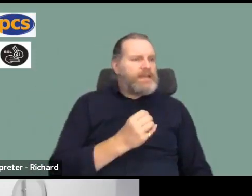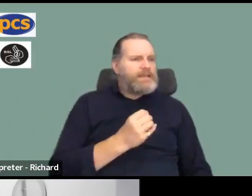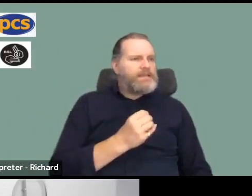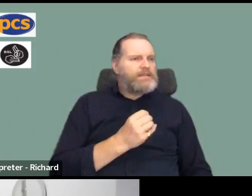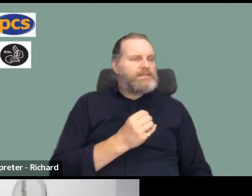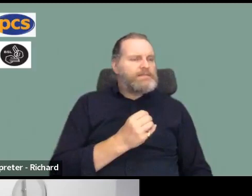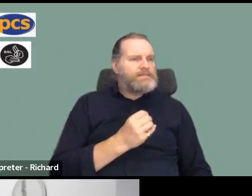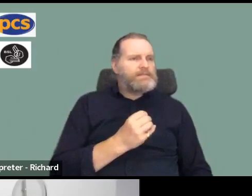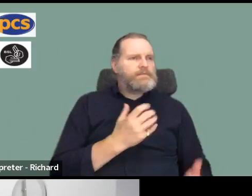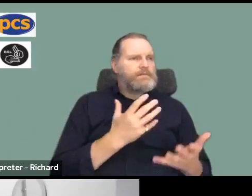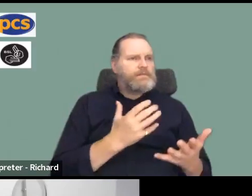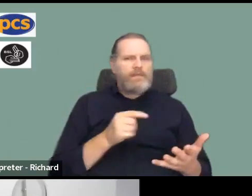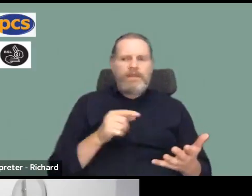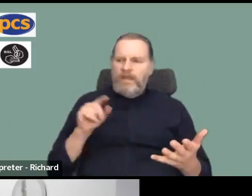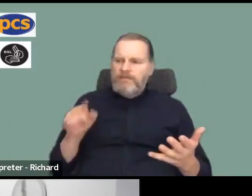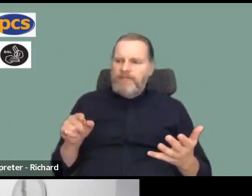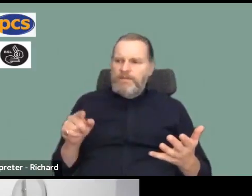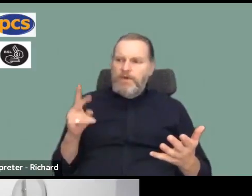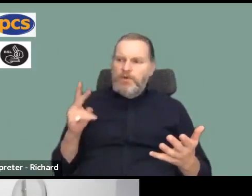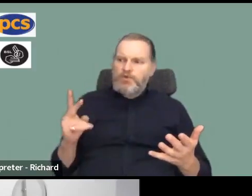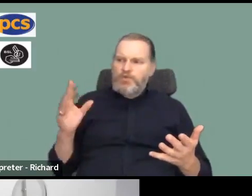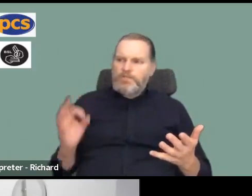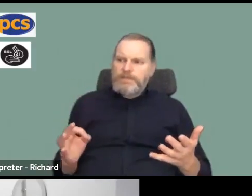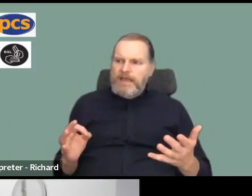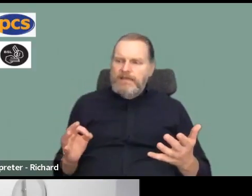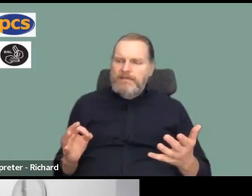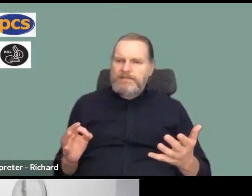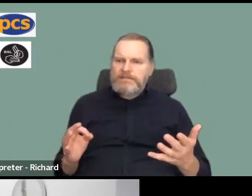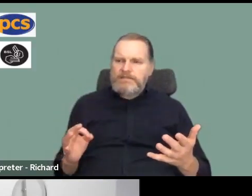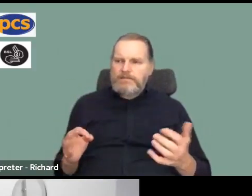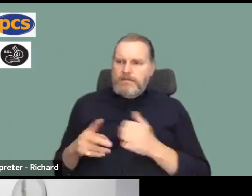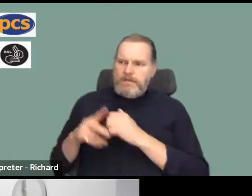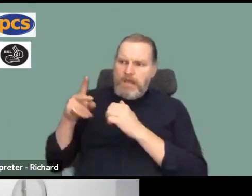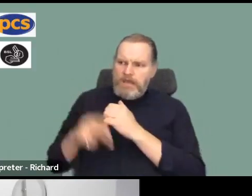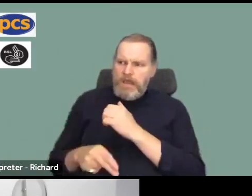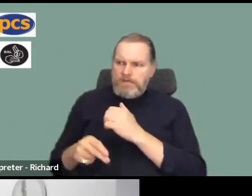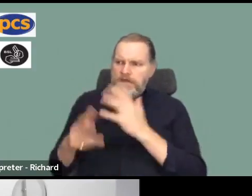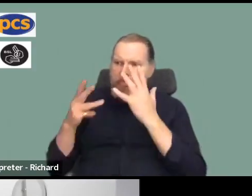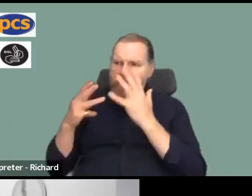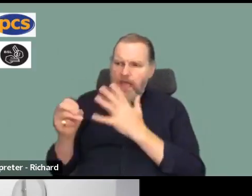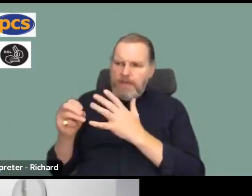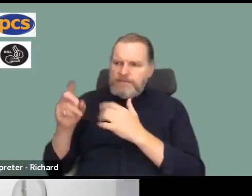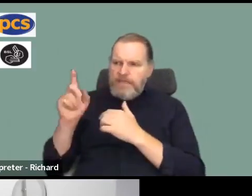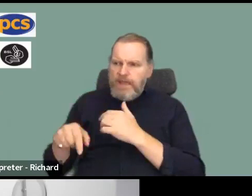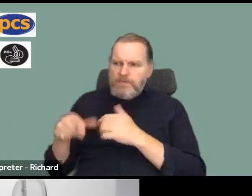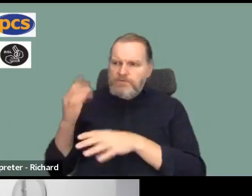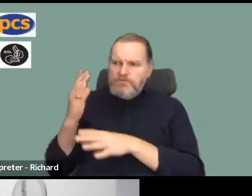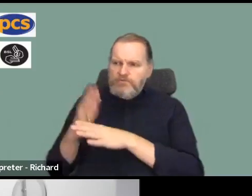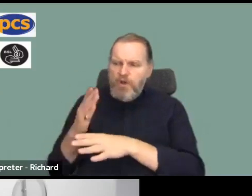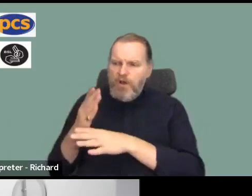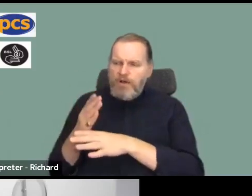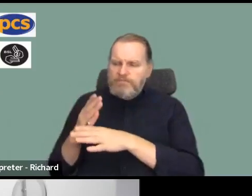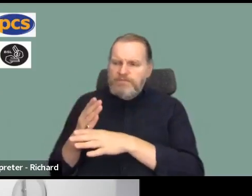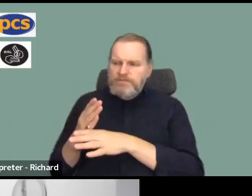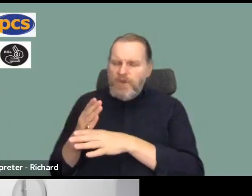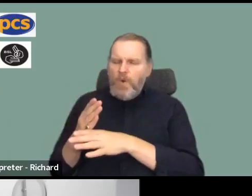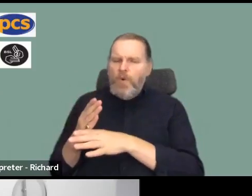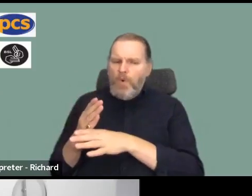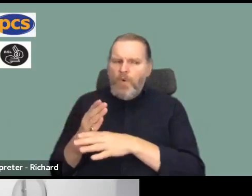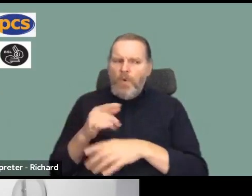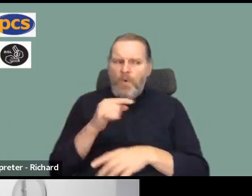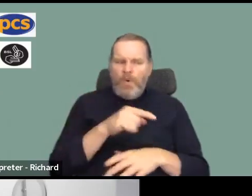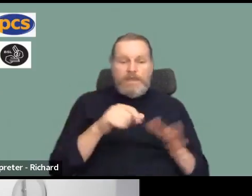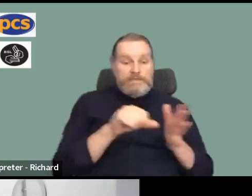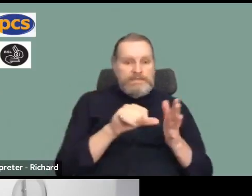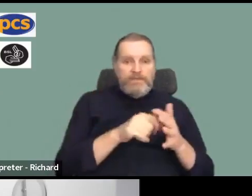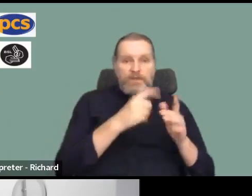and related areas are getting 2% and 90,000 job cuts and pensions robbery and they didn't vote for action, it makes it harder. So what we